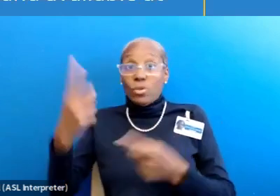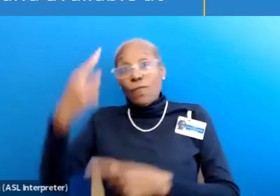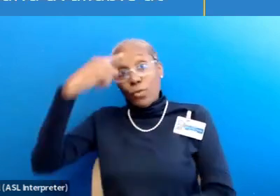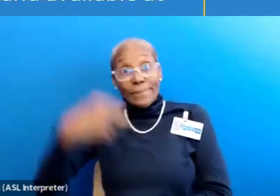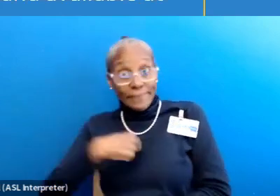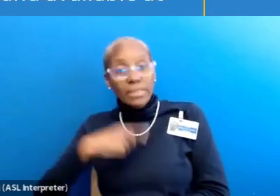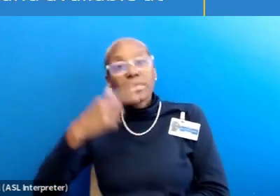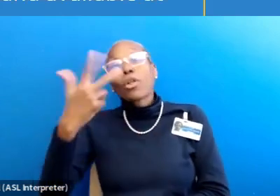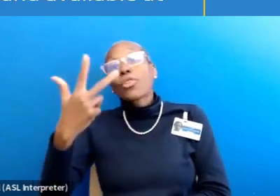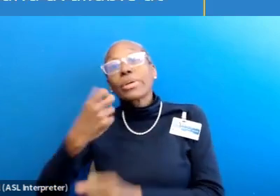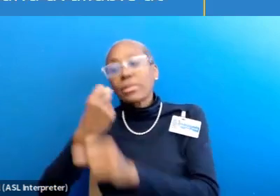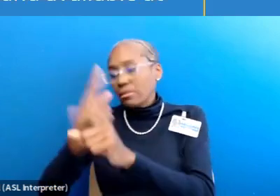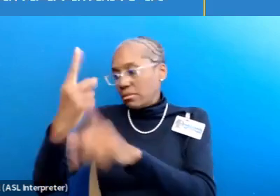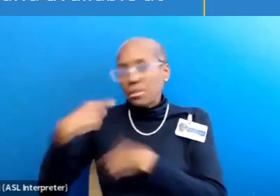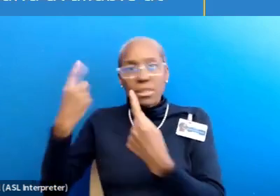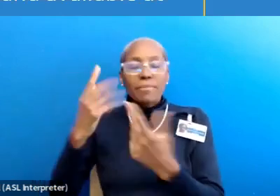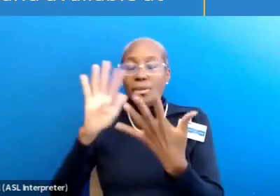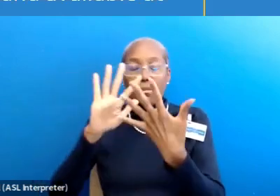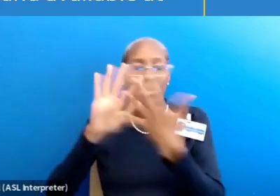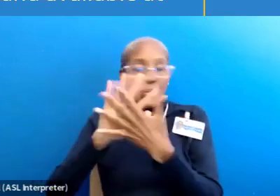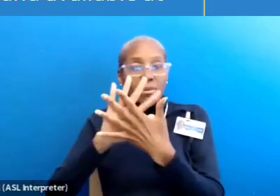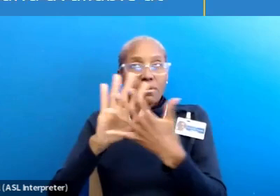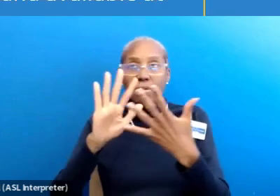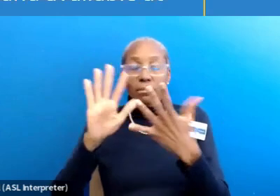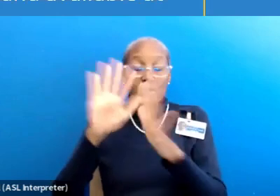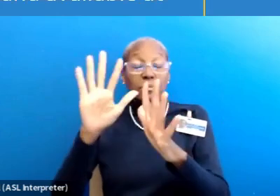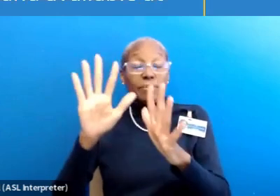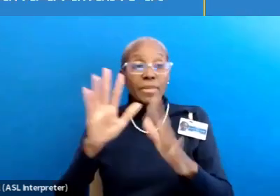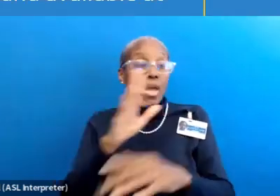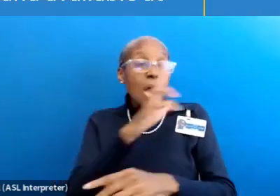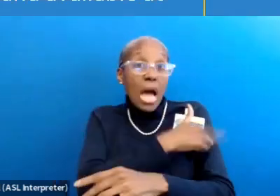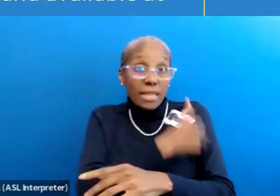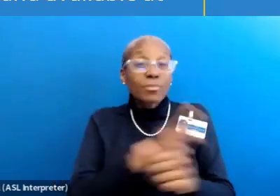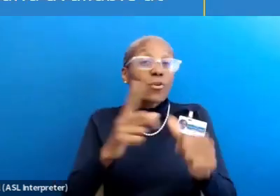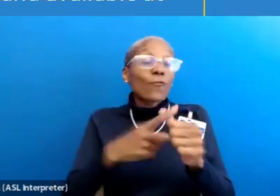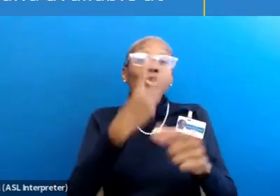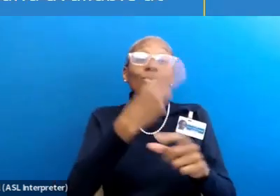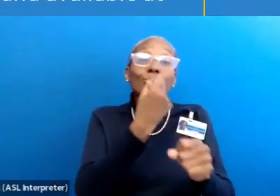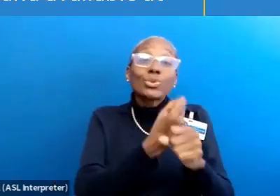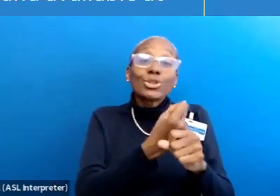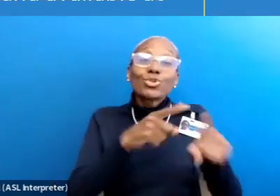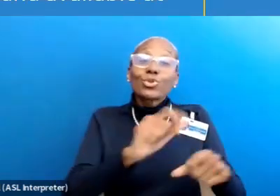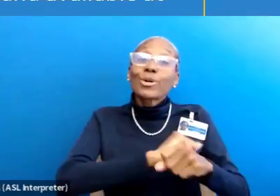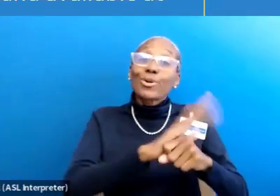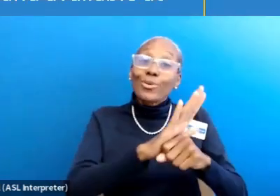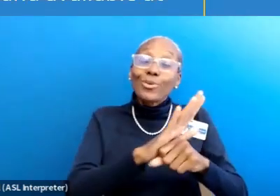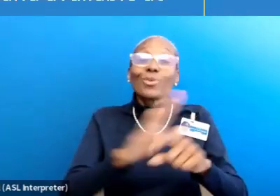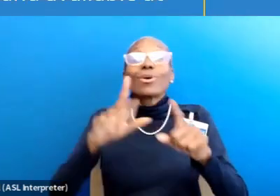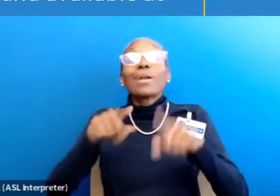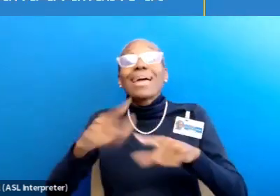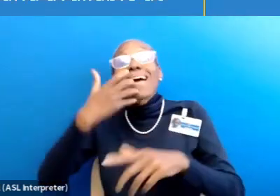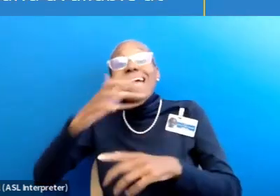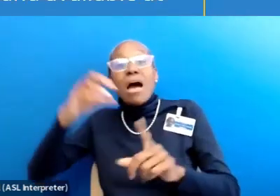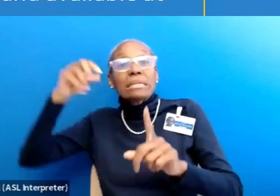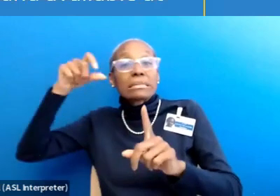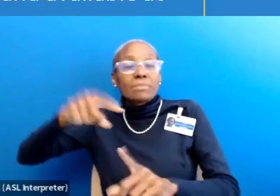me, the past three years have been a bit of a blur. Working in a hospital for the first two years of the pandemic in a COVID hotspot,